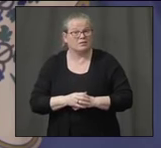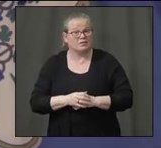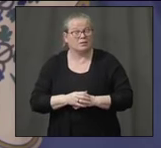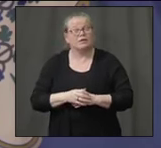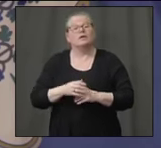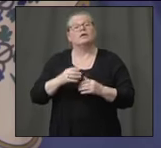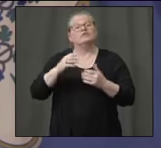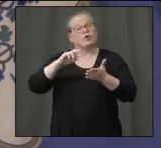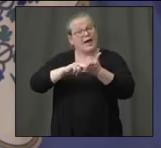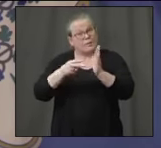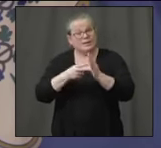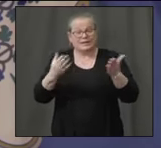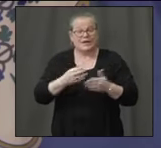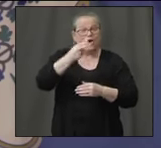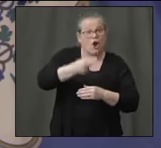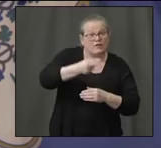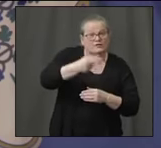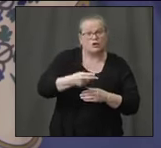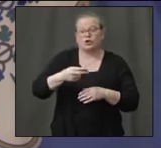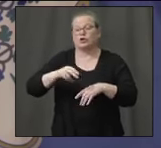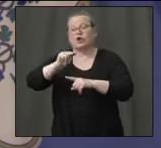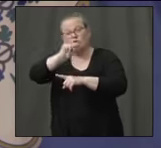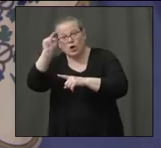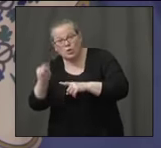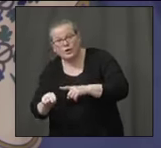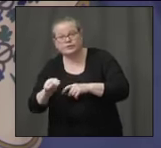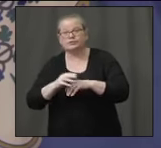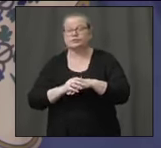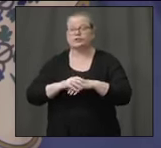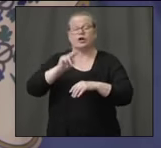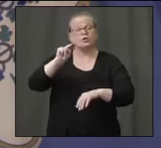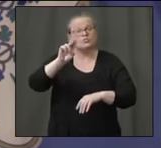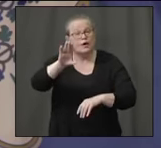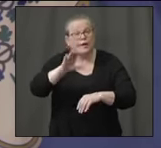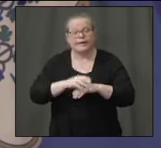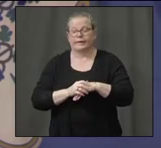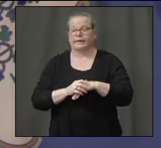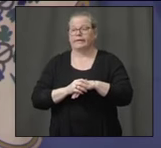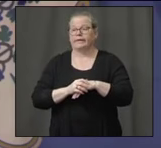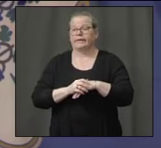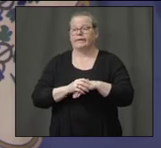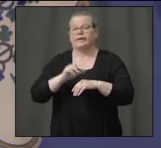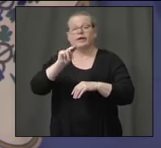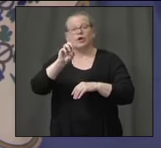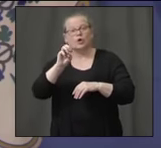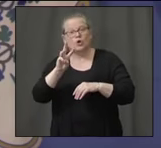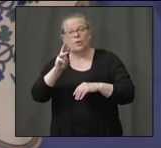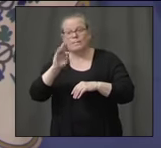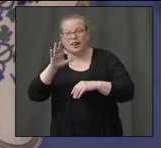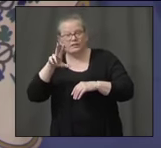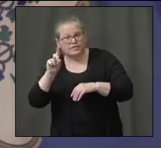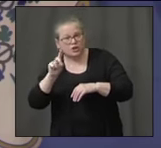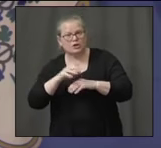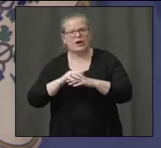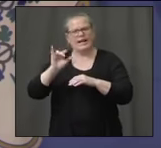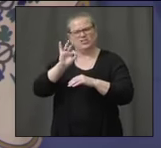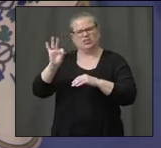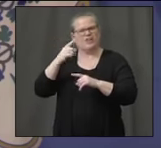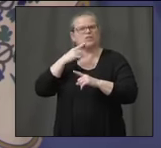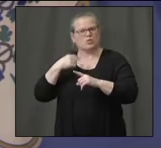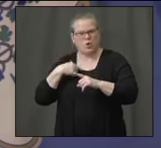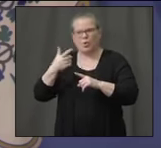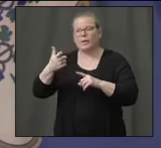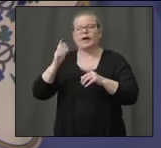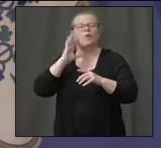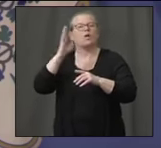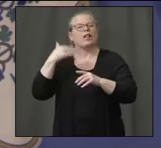in Norwich, in Bridgeport, New Britain. And Jeff is telling me they're going to have a mobile testing facility. So we'll be able to get those tests out